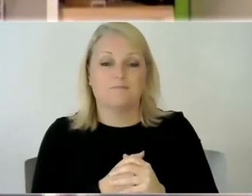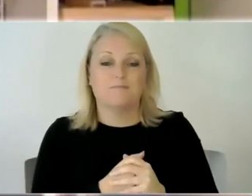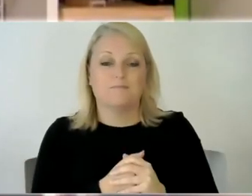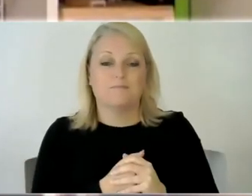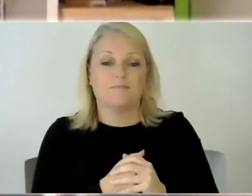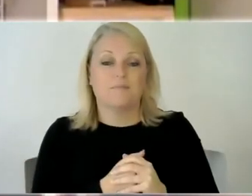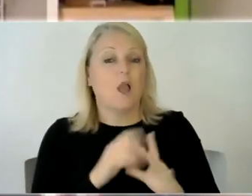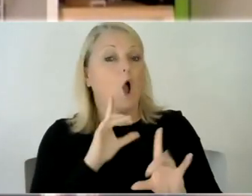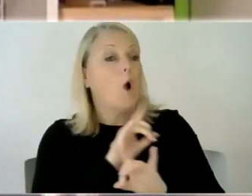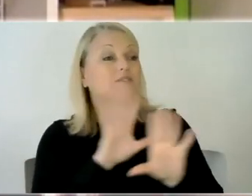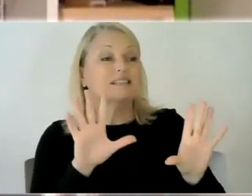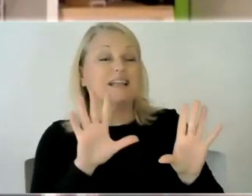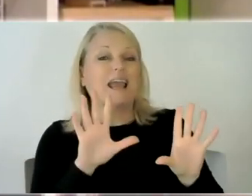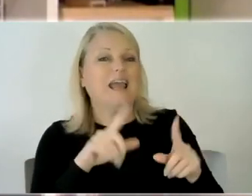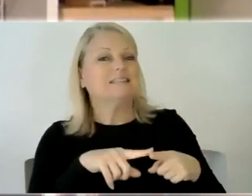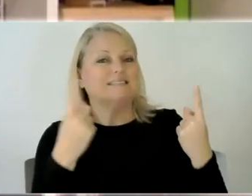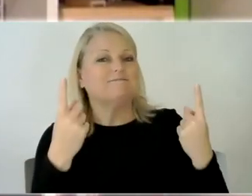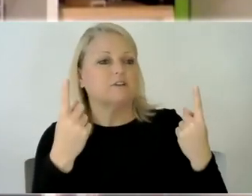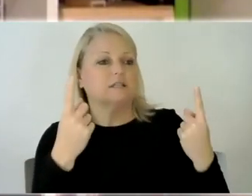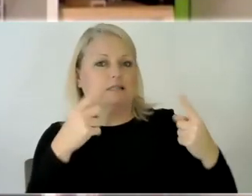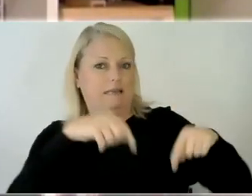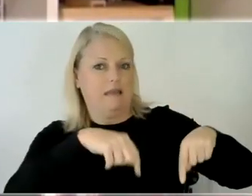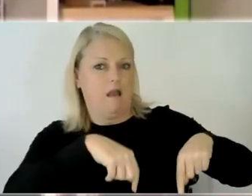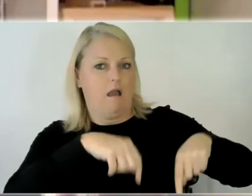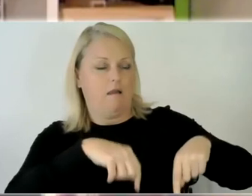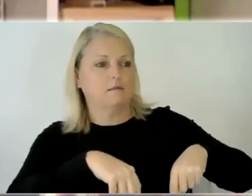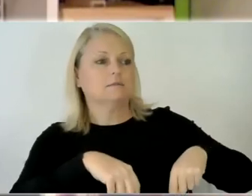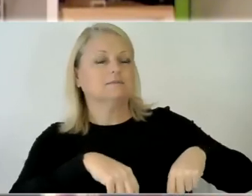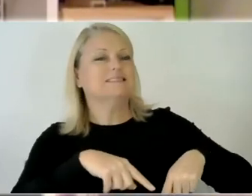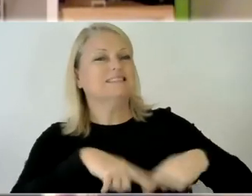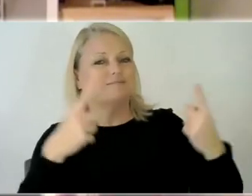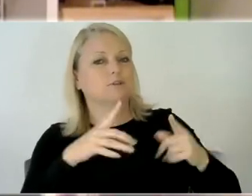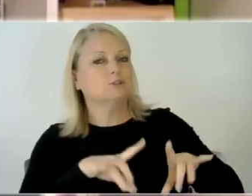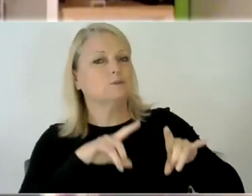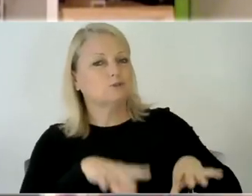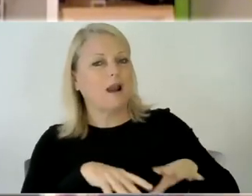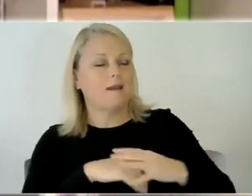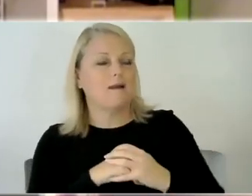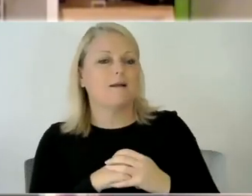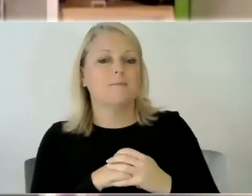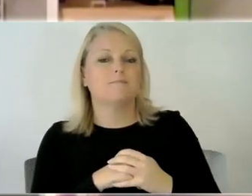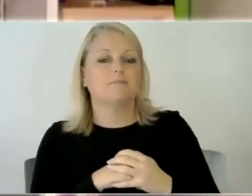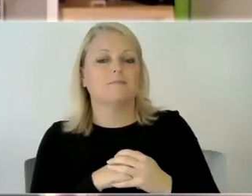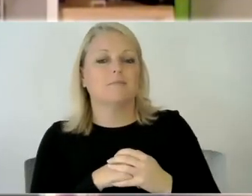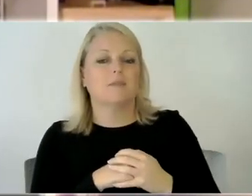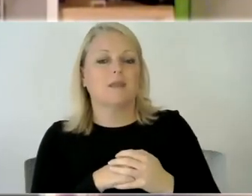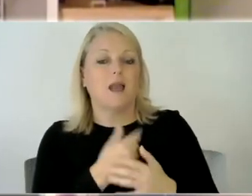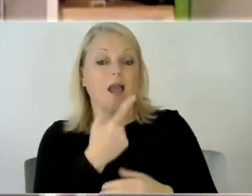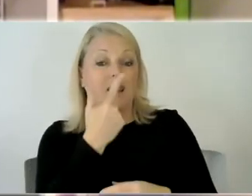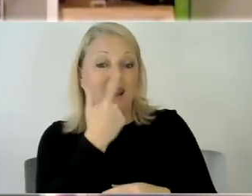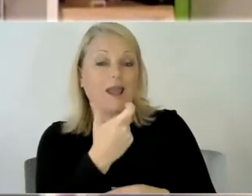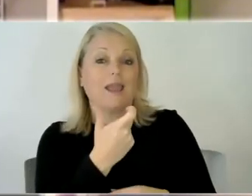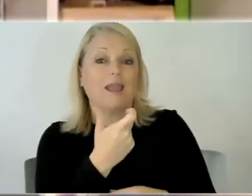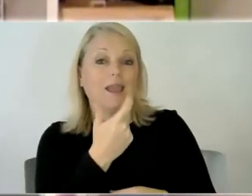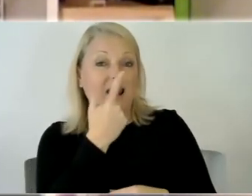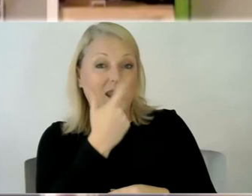it's obviously it's very different here than and uh where you guys are um i mean thankfully none of us